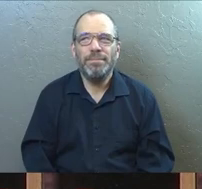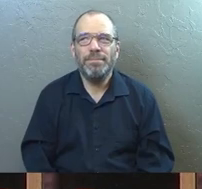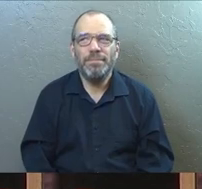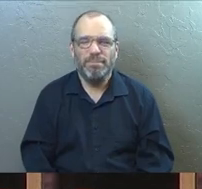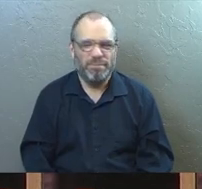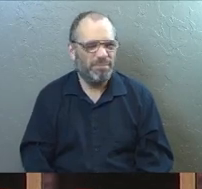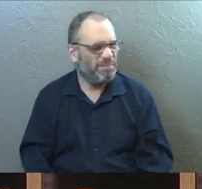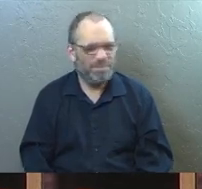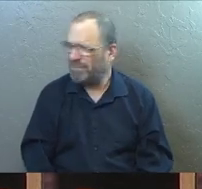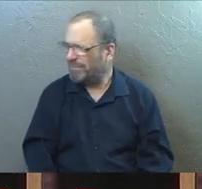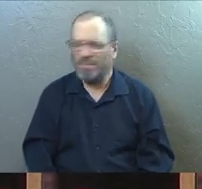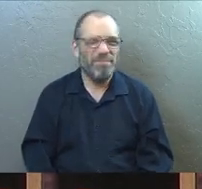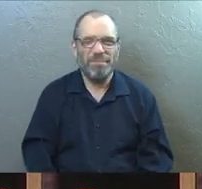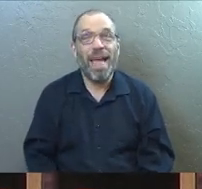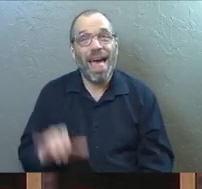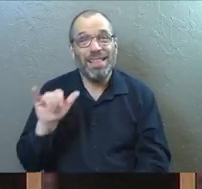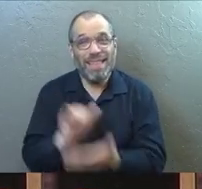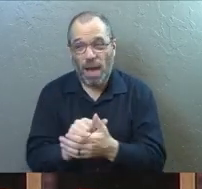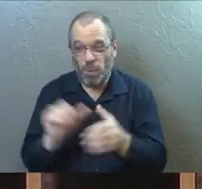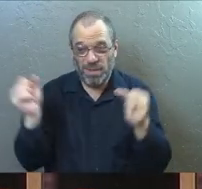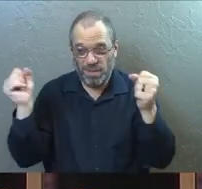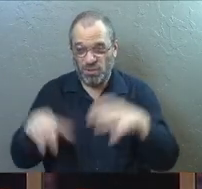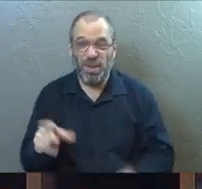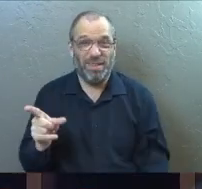Why are they, what, that was the trick.